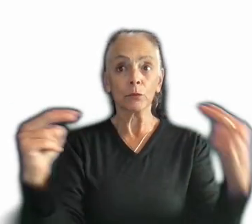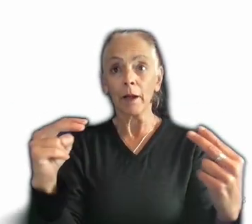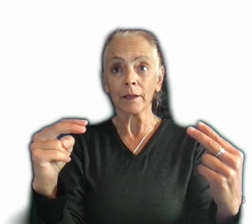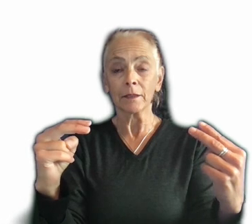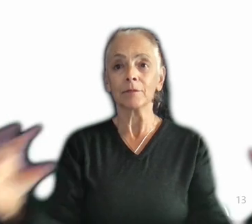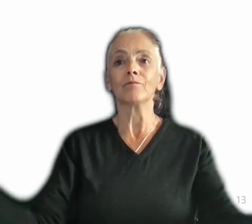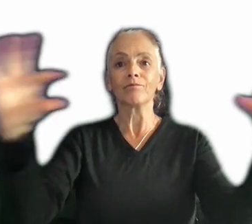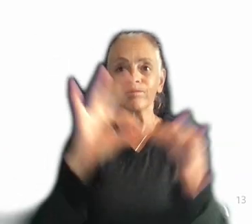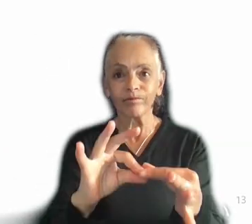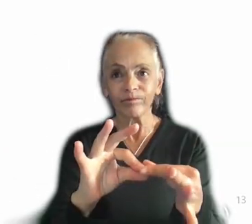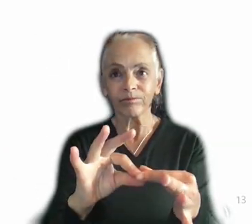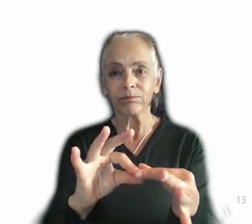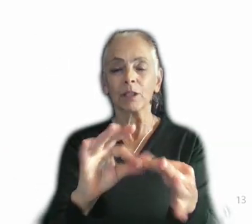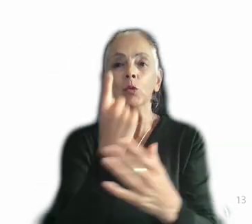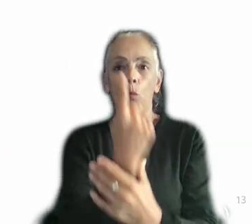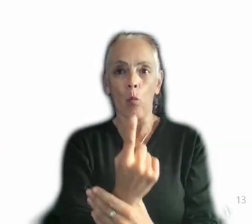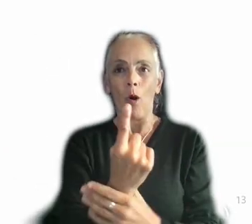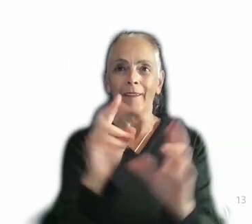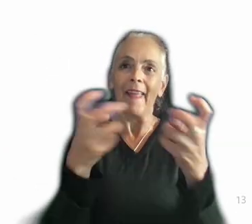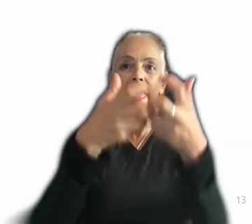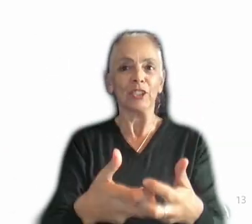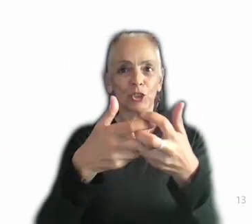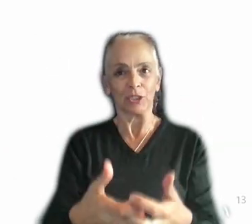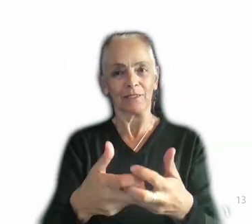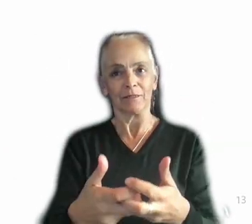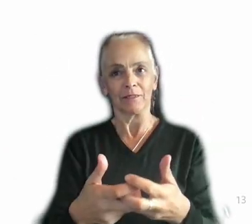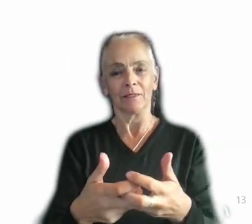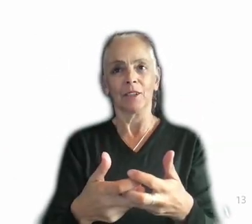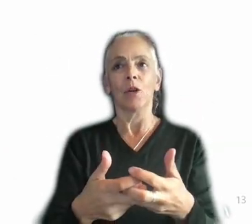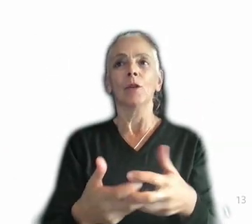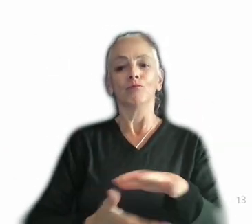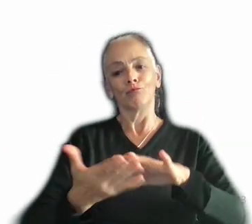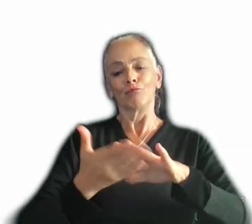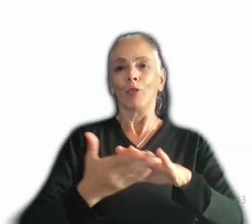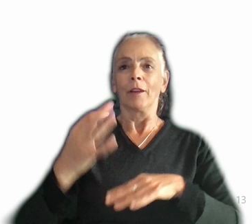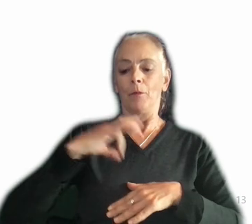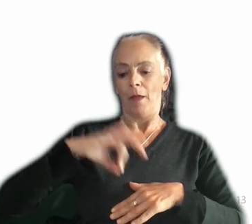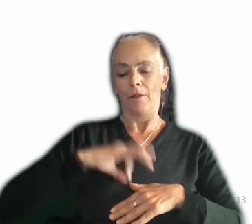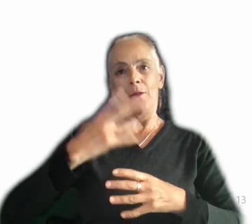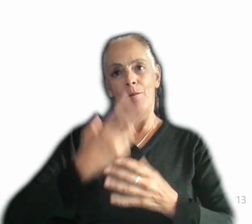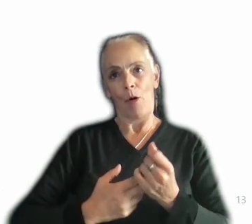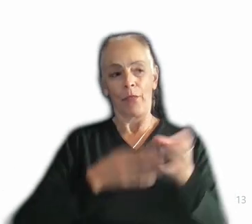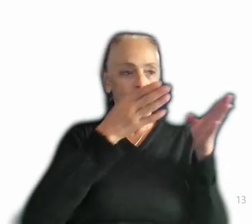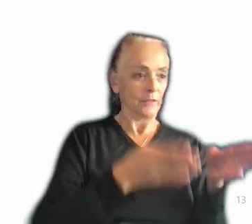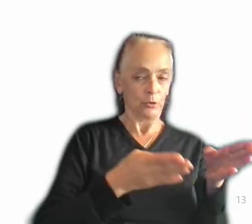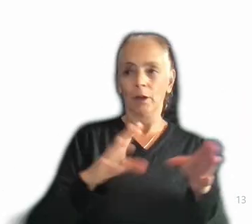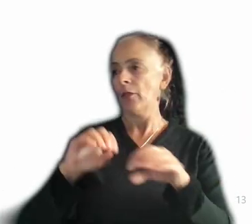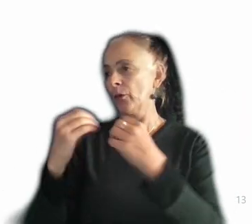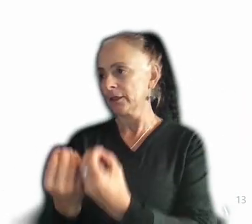them into a singular engine that benefits both the individual and the organization. Here's how.